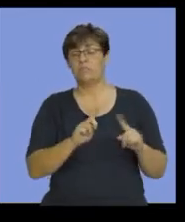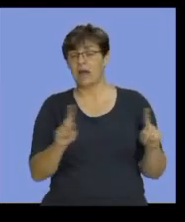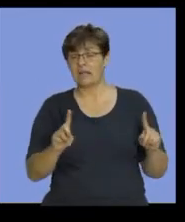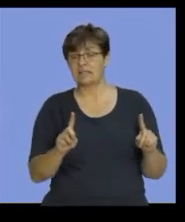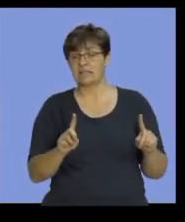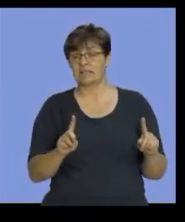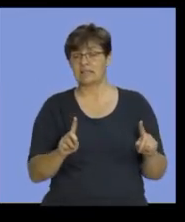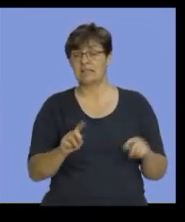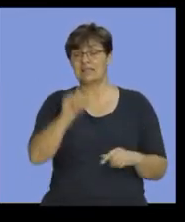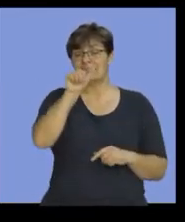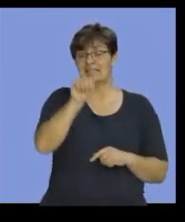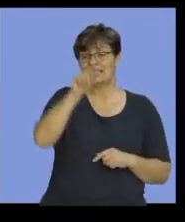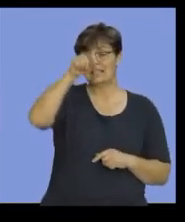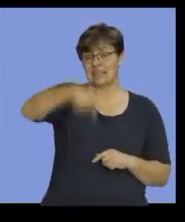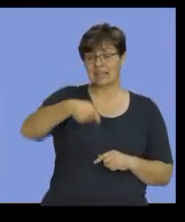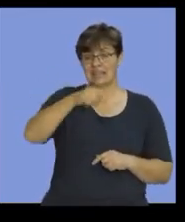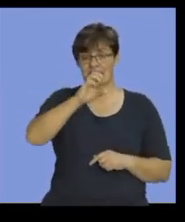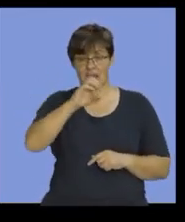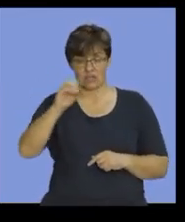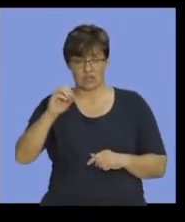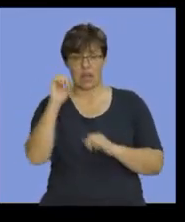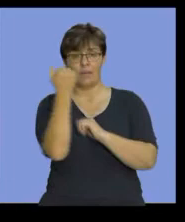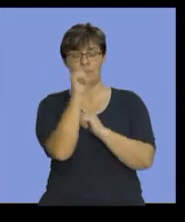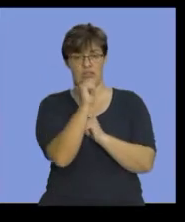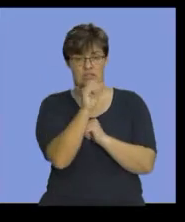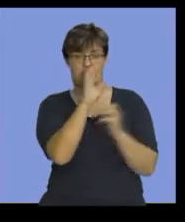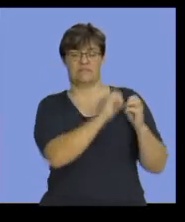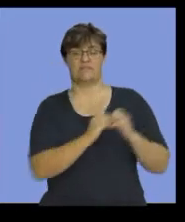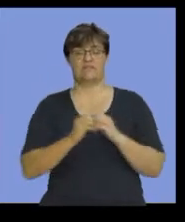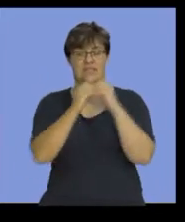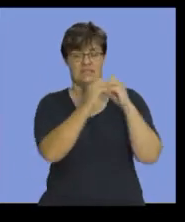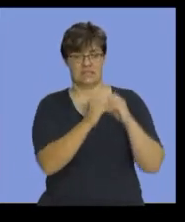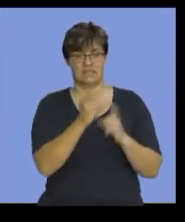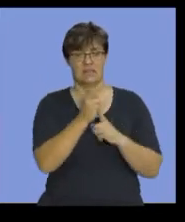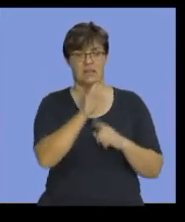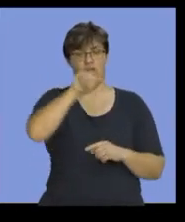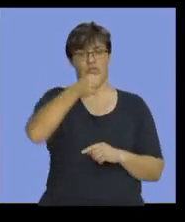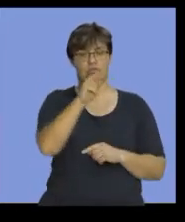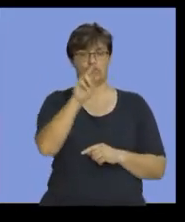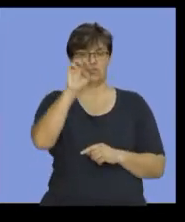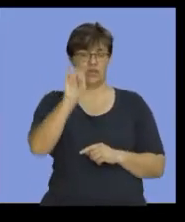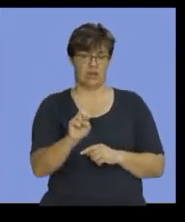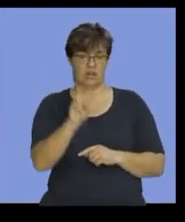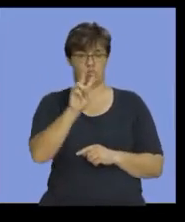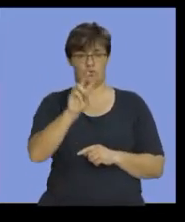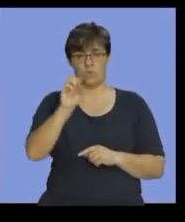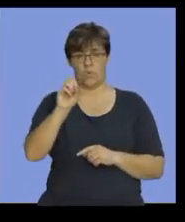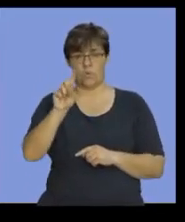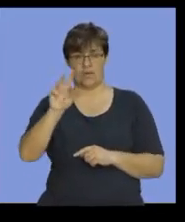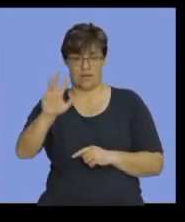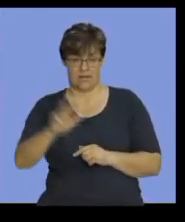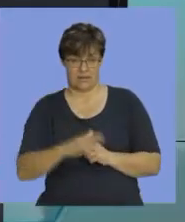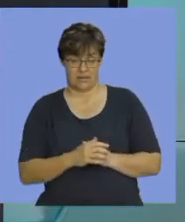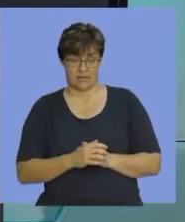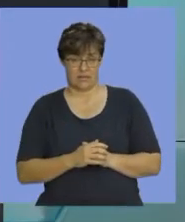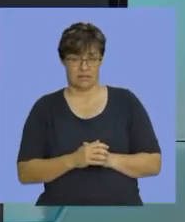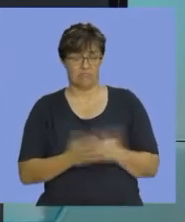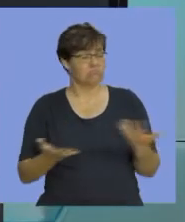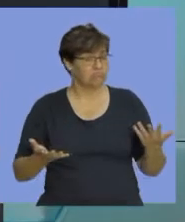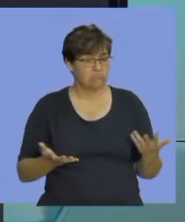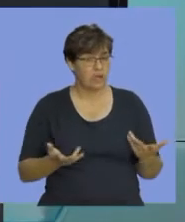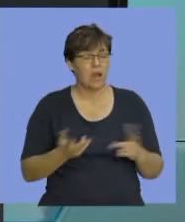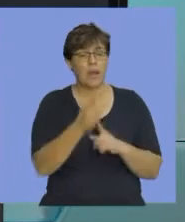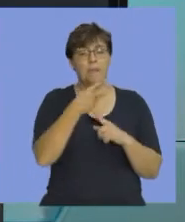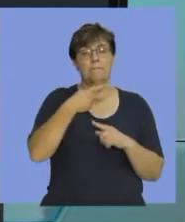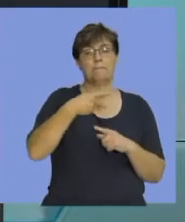6,000 for a machine that will be fixed only during June 2019. In other words, you've